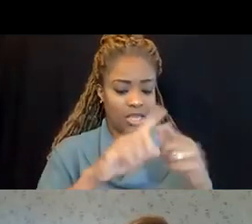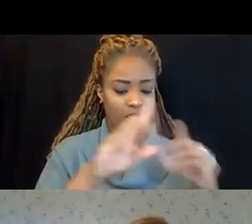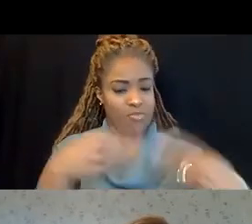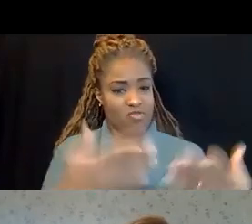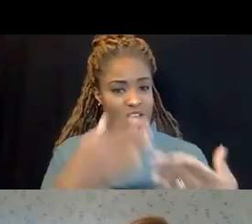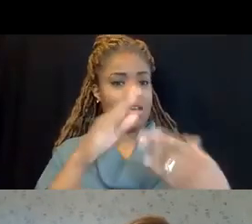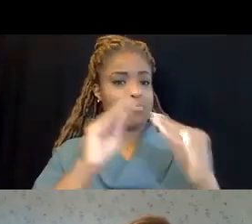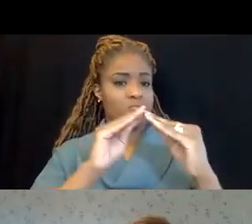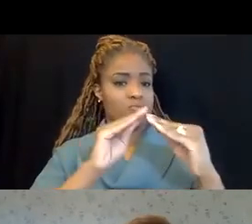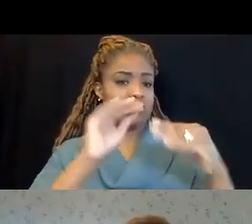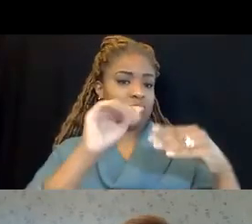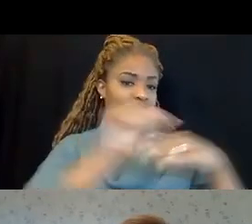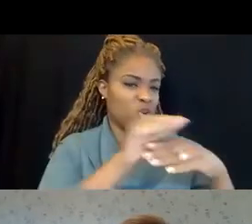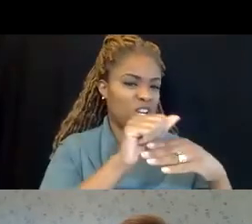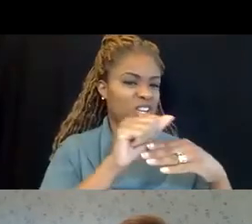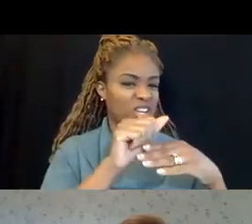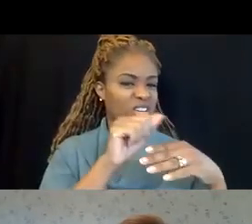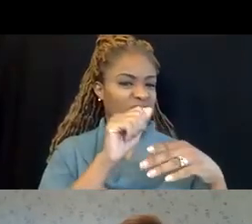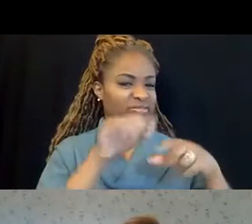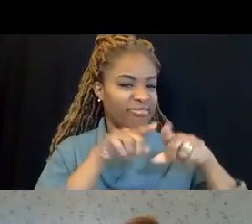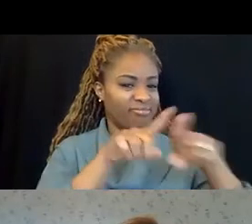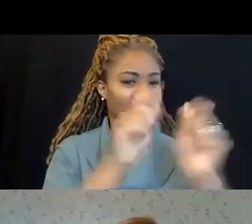training that would go along with it.